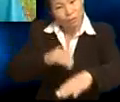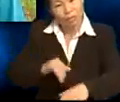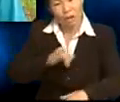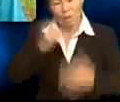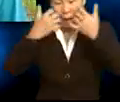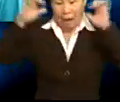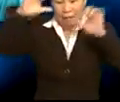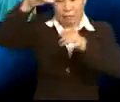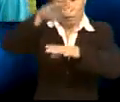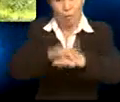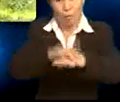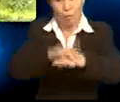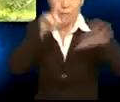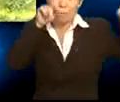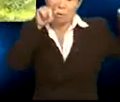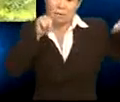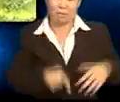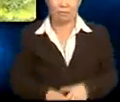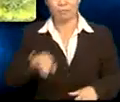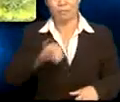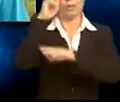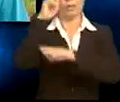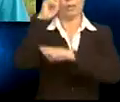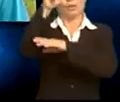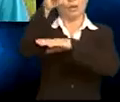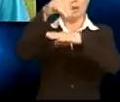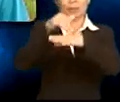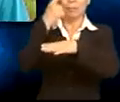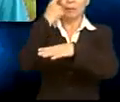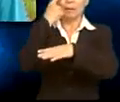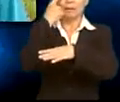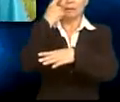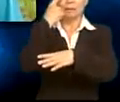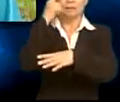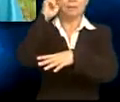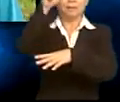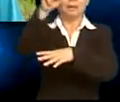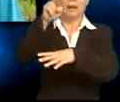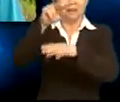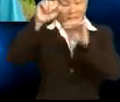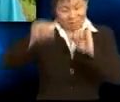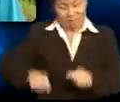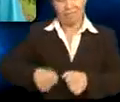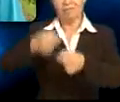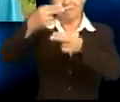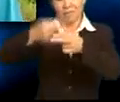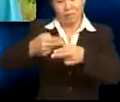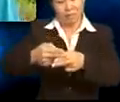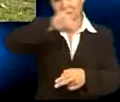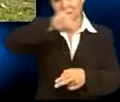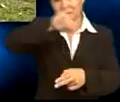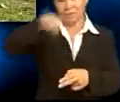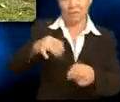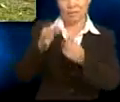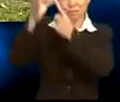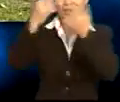I'm an expert on birds. I just take one look at the bird's eyes and I'll be able to name it. You know, it's